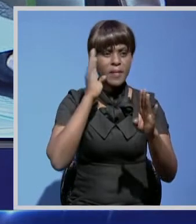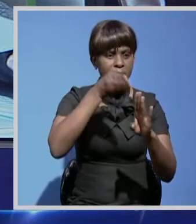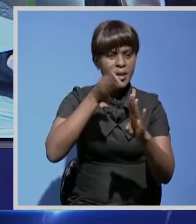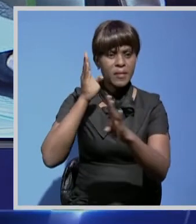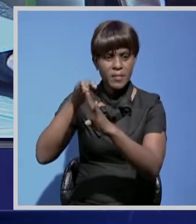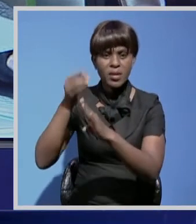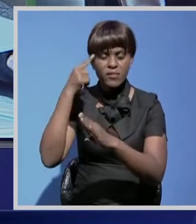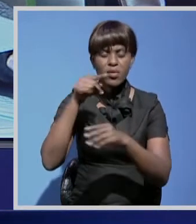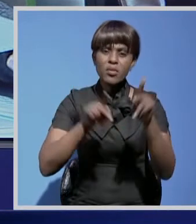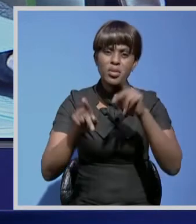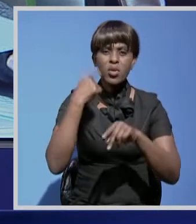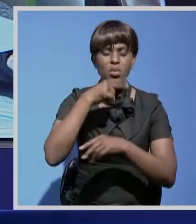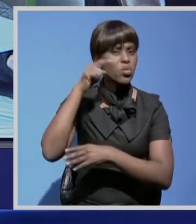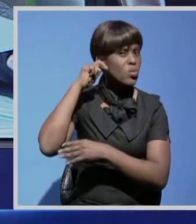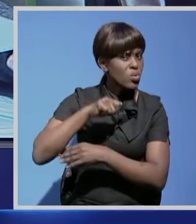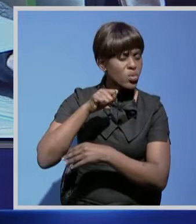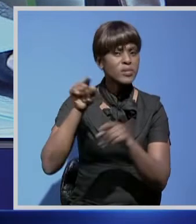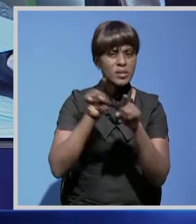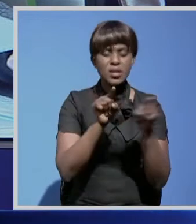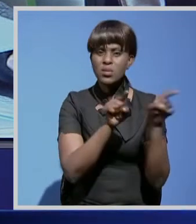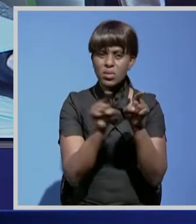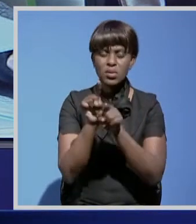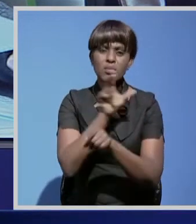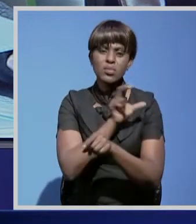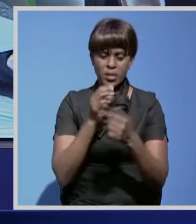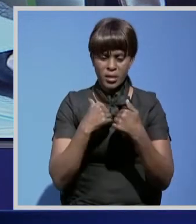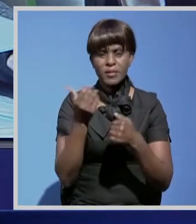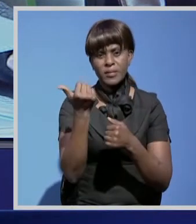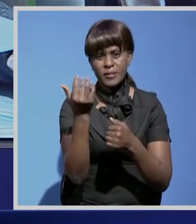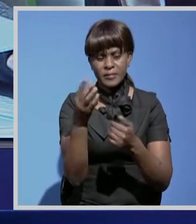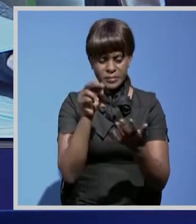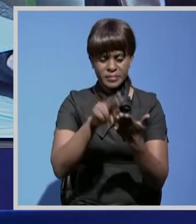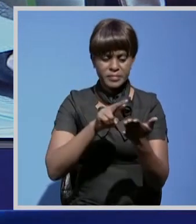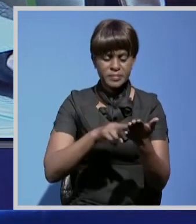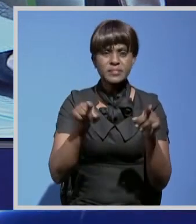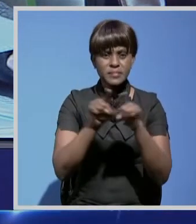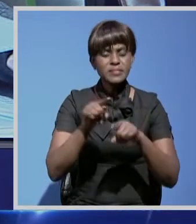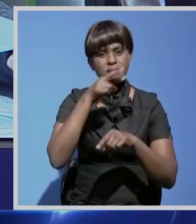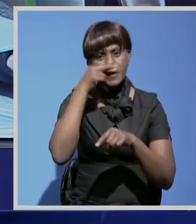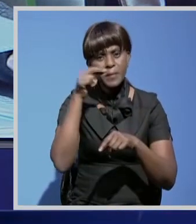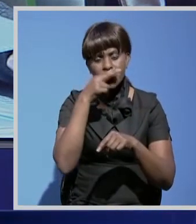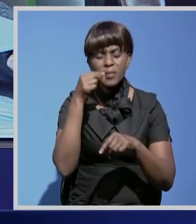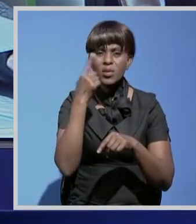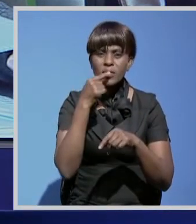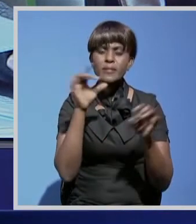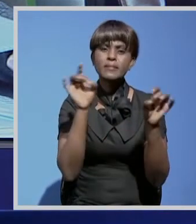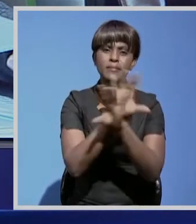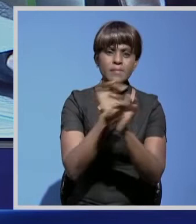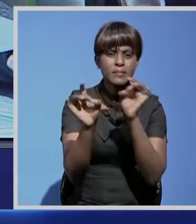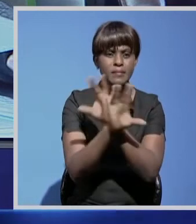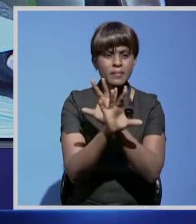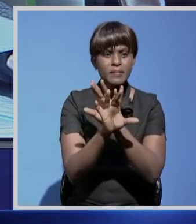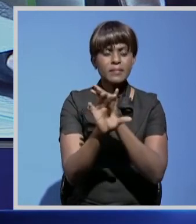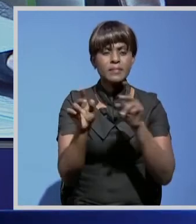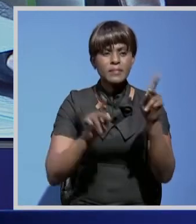unruly individuals he said the police have also recorded 15 reports involving unknown criminals that have been attacking hackers at